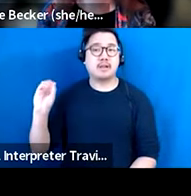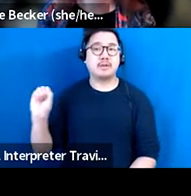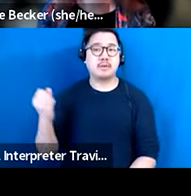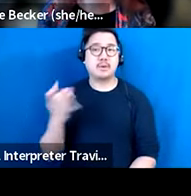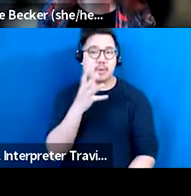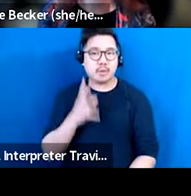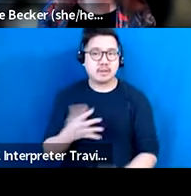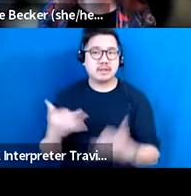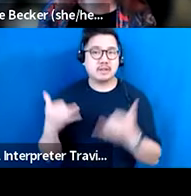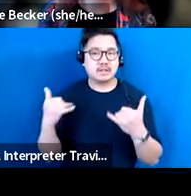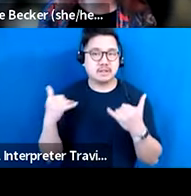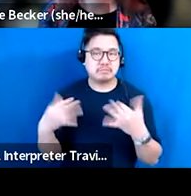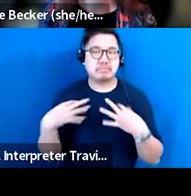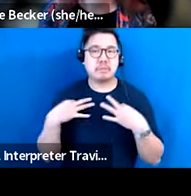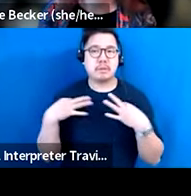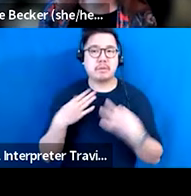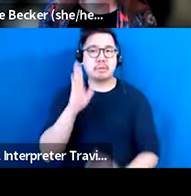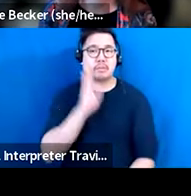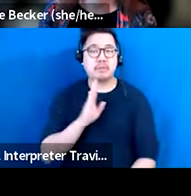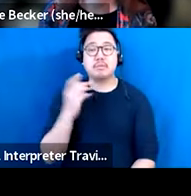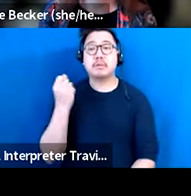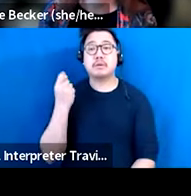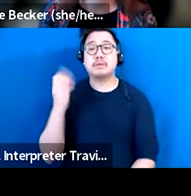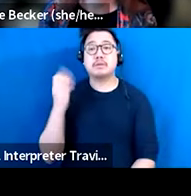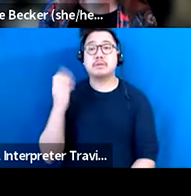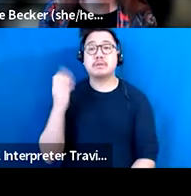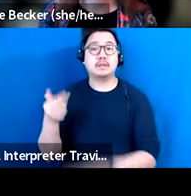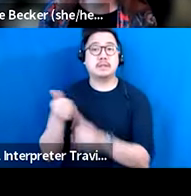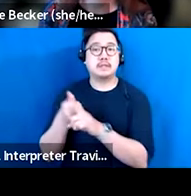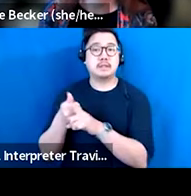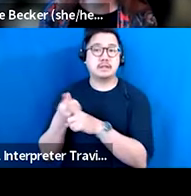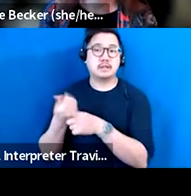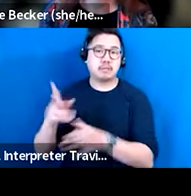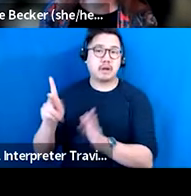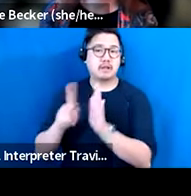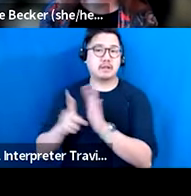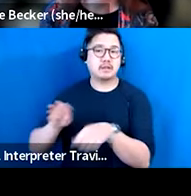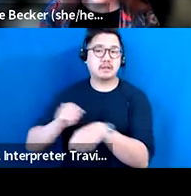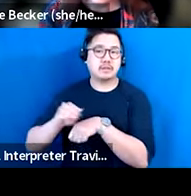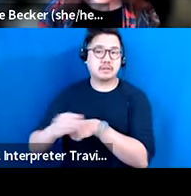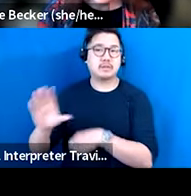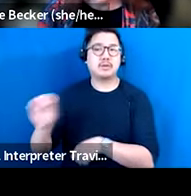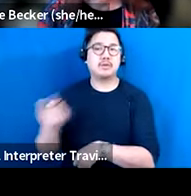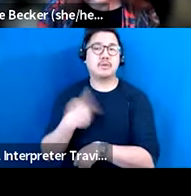sweater. So Burke is a Seattle-based public policy consulting firm, and we've been working in the Pacific Northwest for over 35